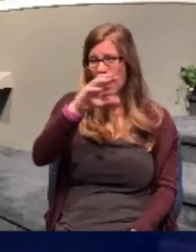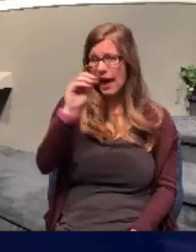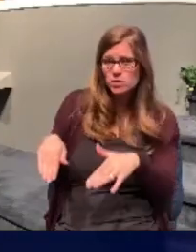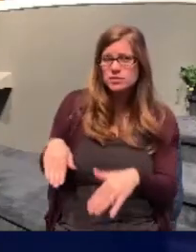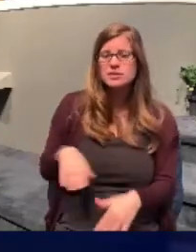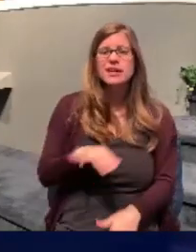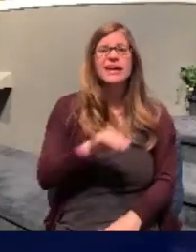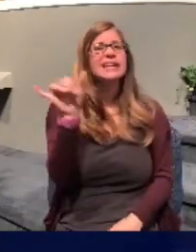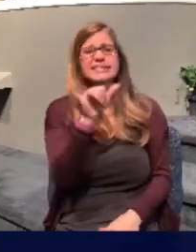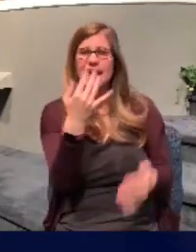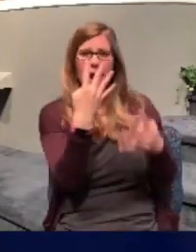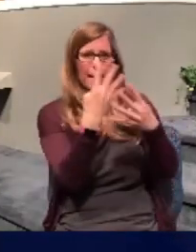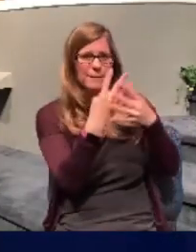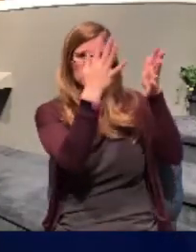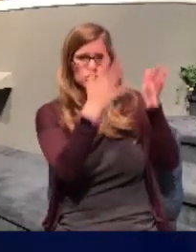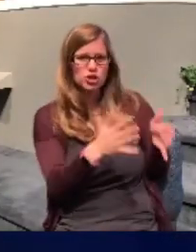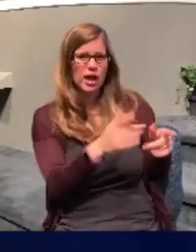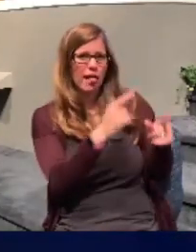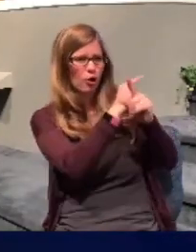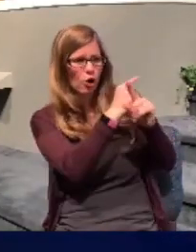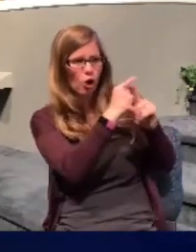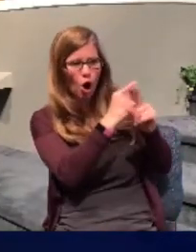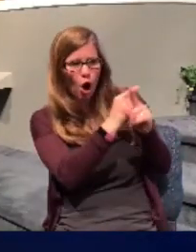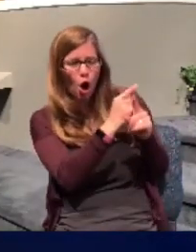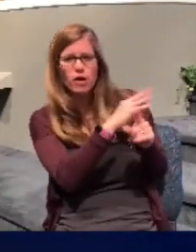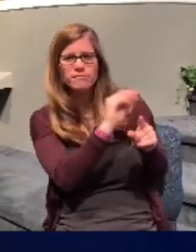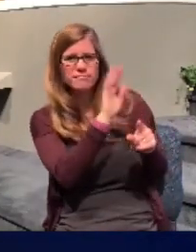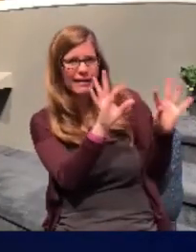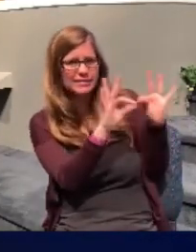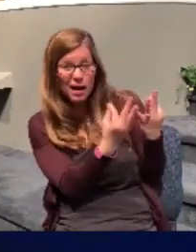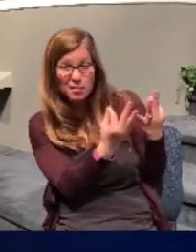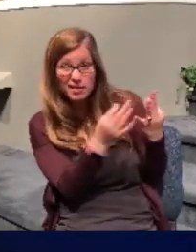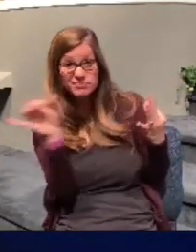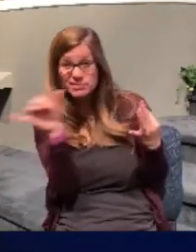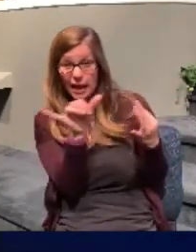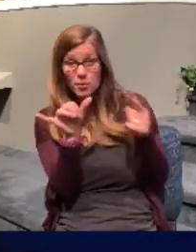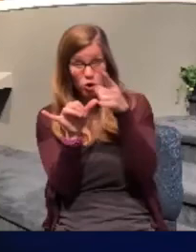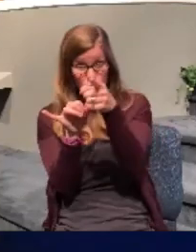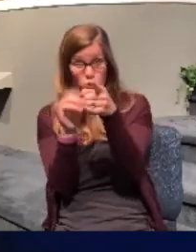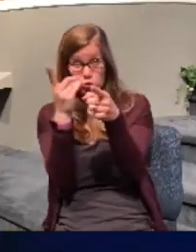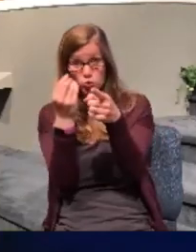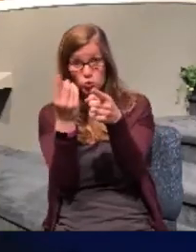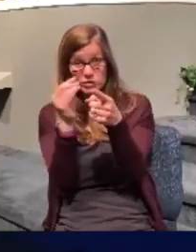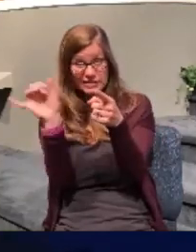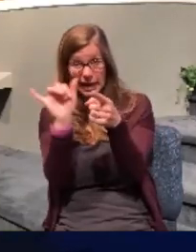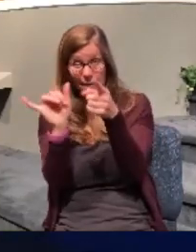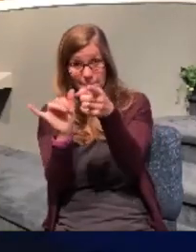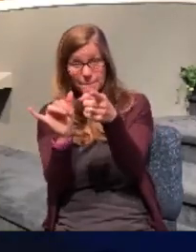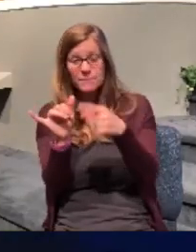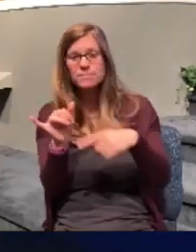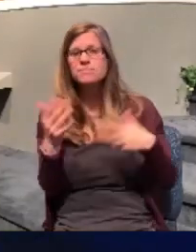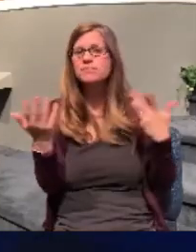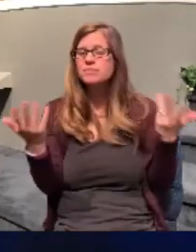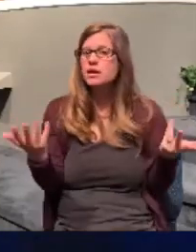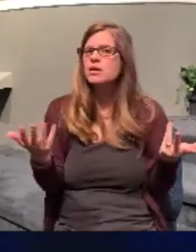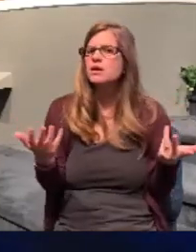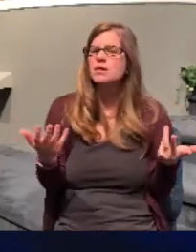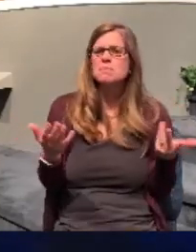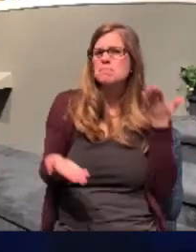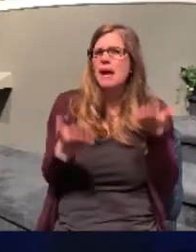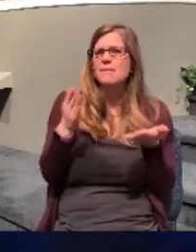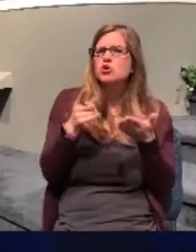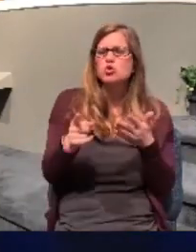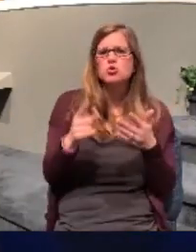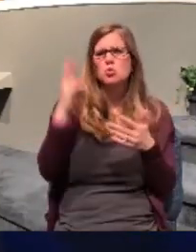like the keeper of the prison and his household did? Has there ever been a point in time in your life when you've recognized